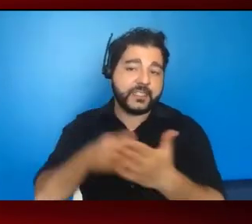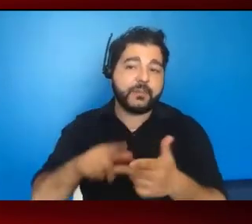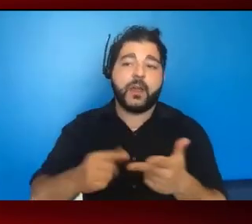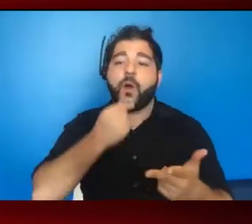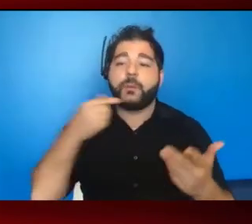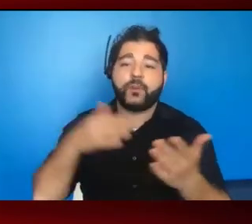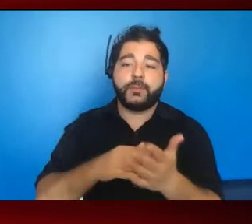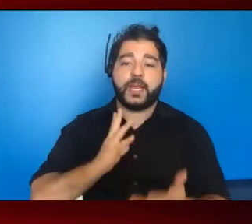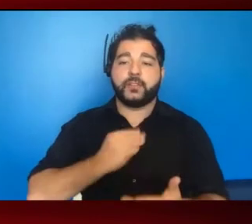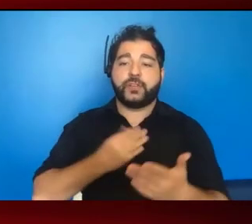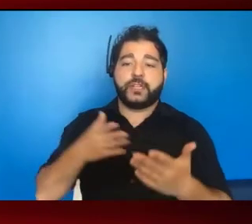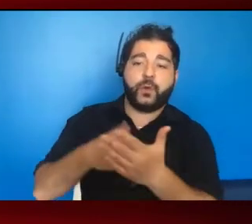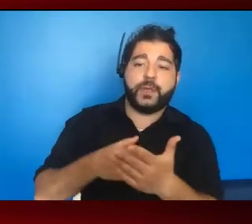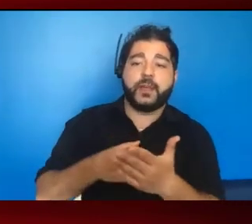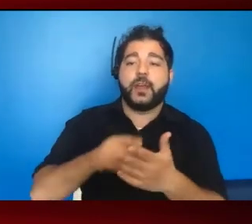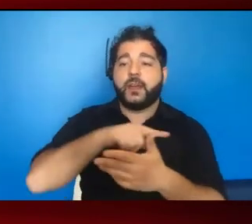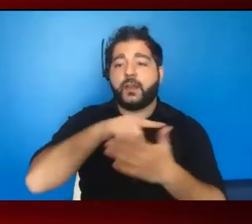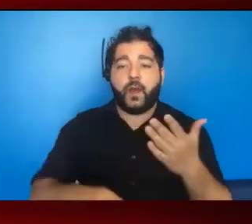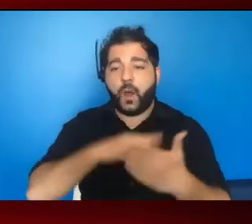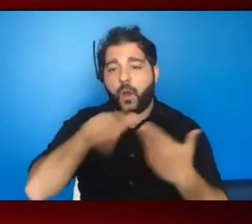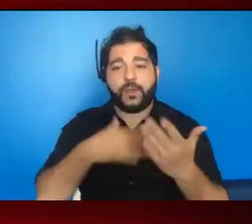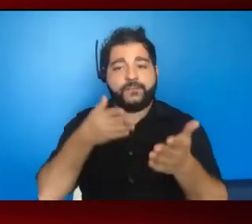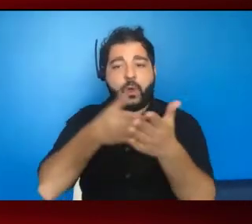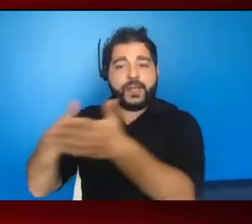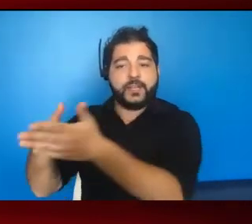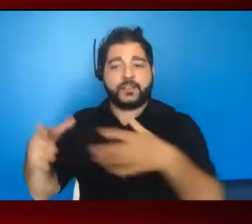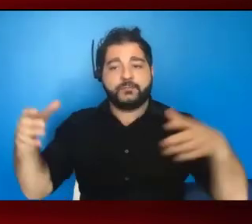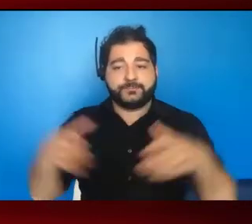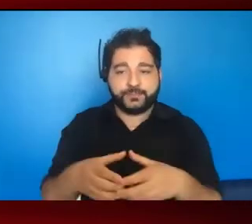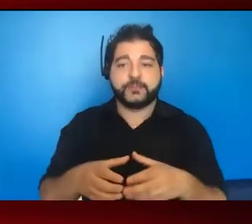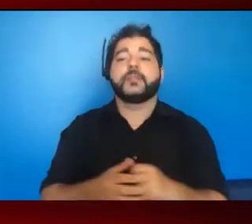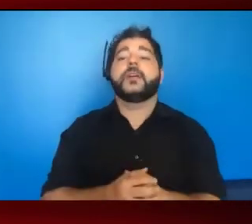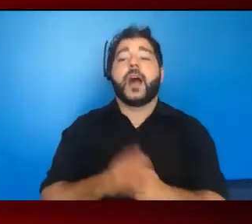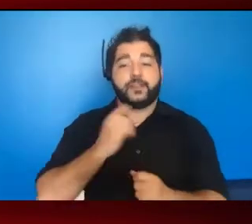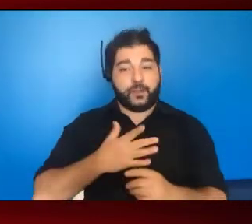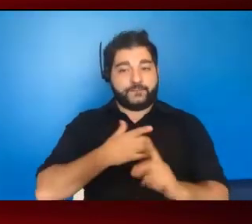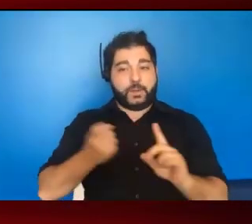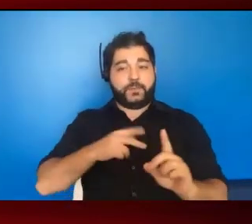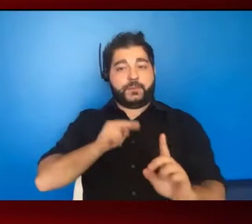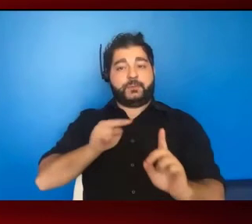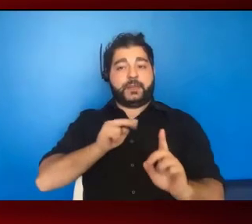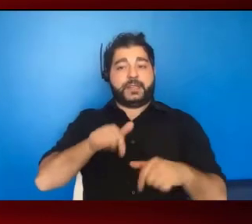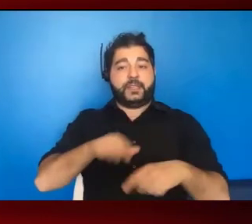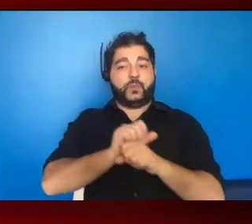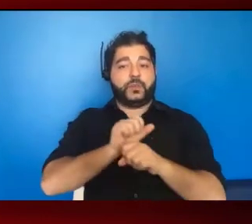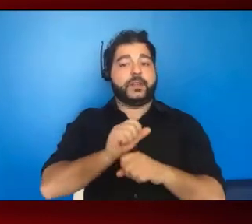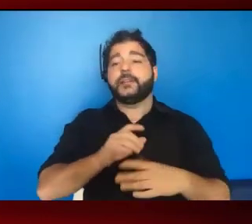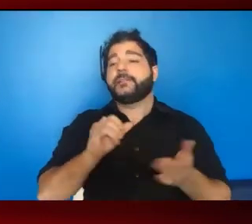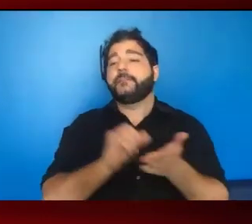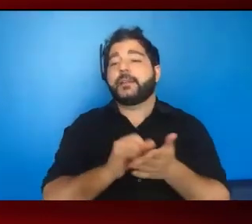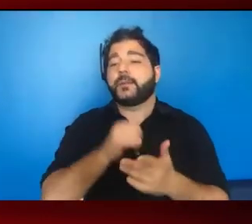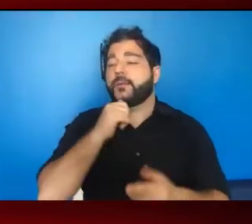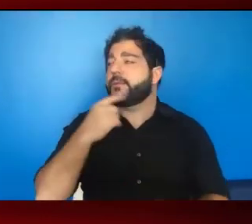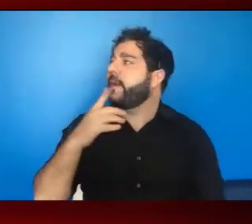transphobia, and all of the isms and phobias that come together. So I think from the perspective of the work, it's not possible to just